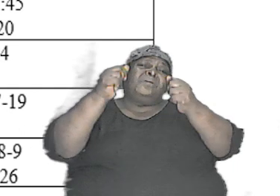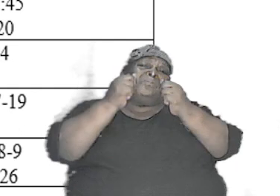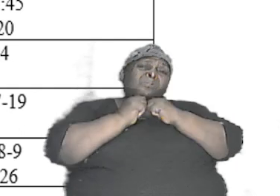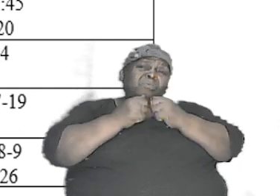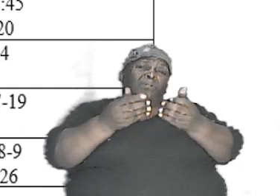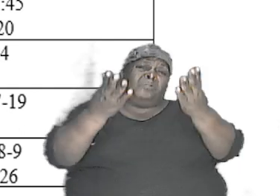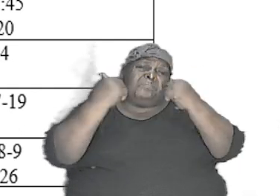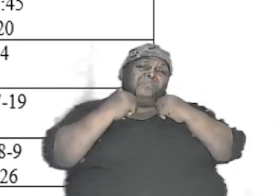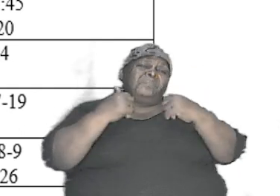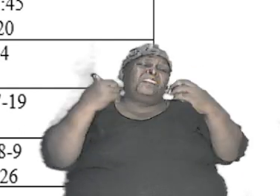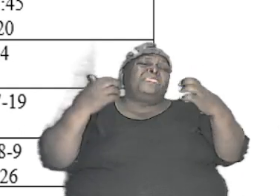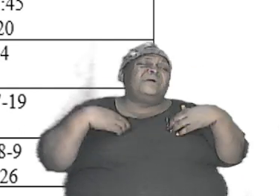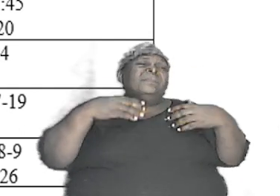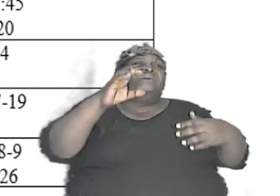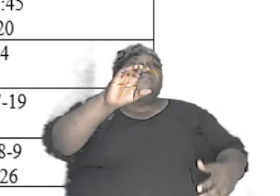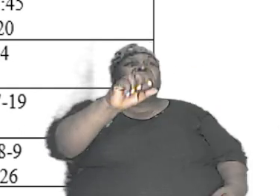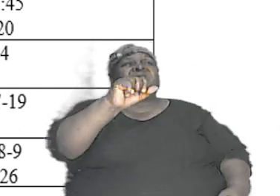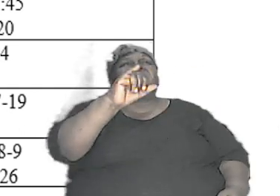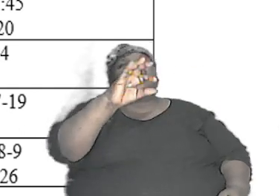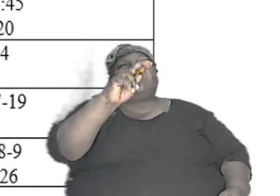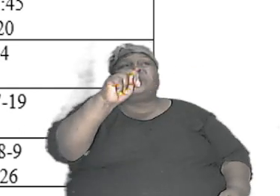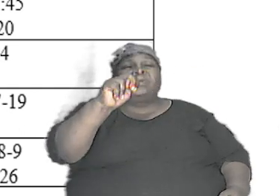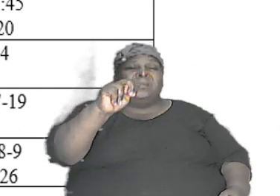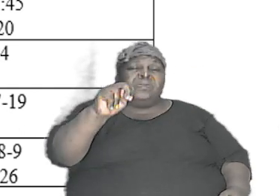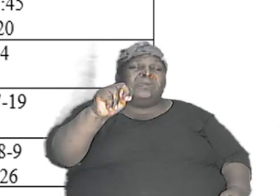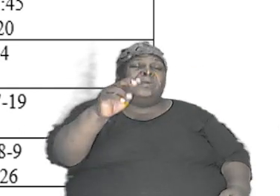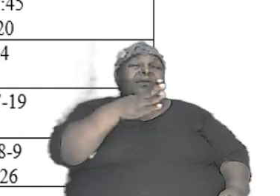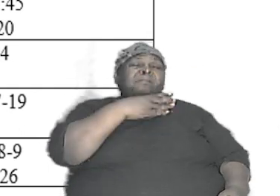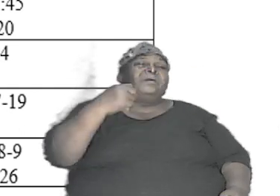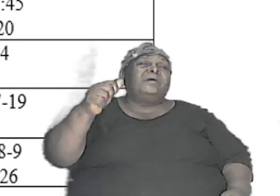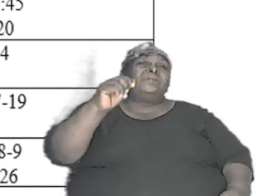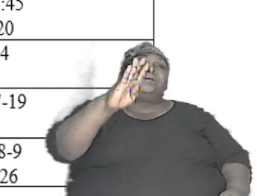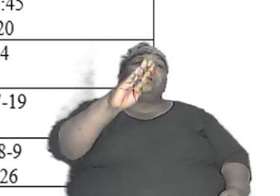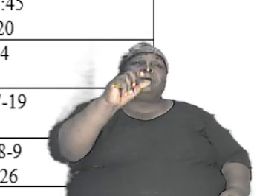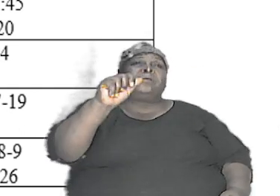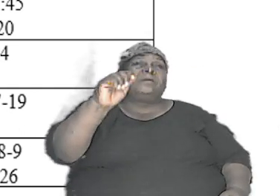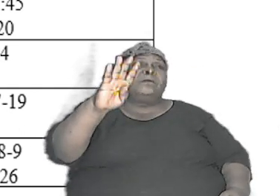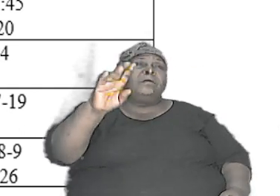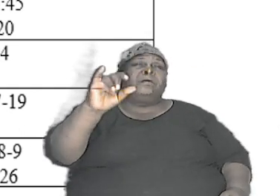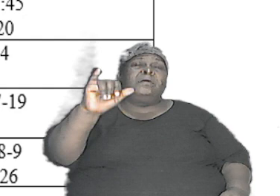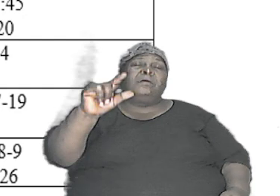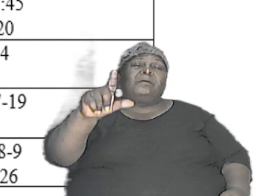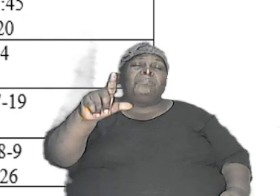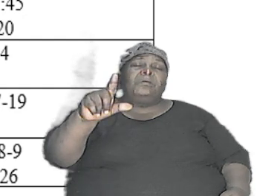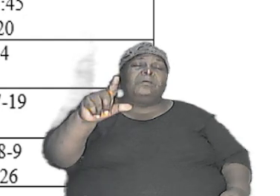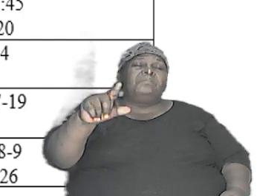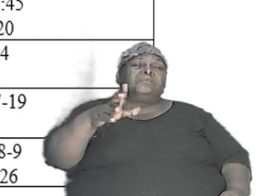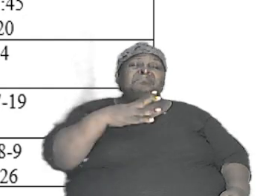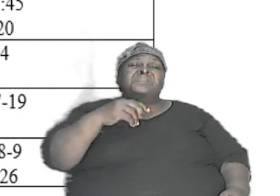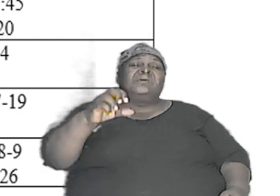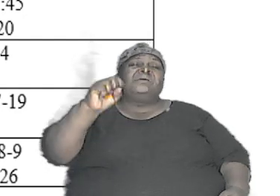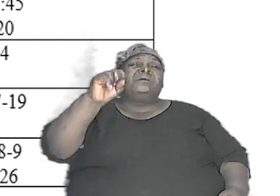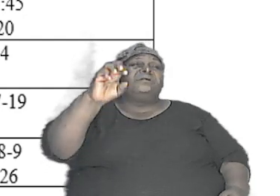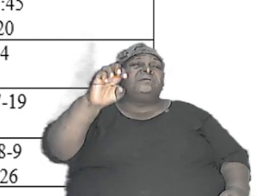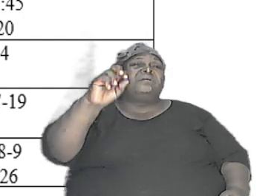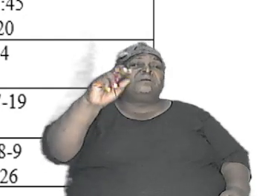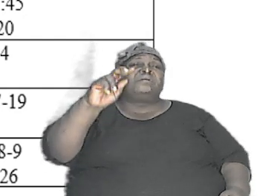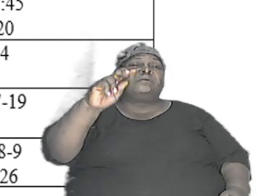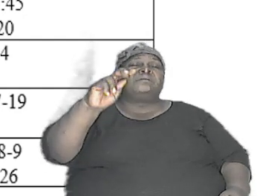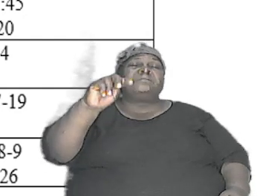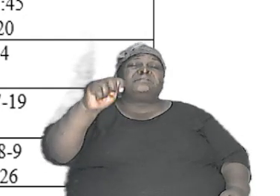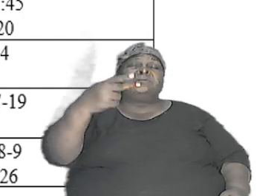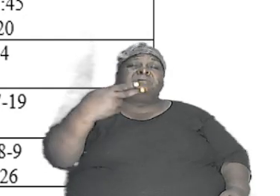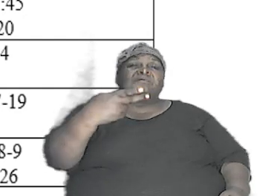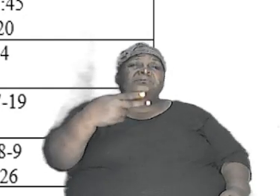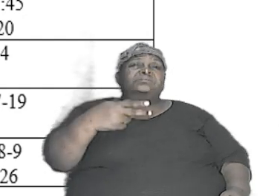and it went down the line down the line until it reached Noah and Noah with his sons and his daughters amongst